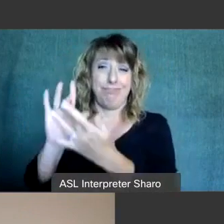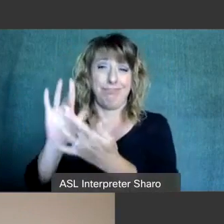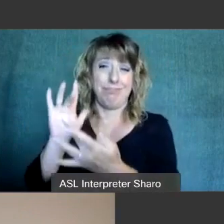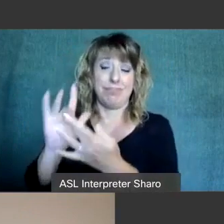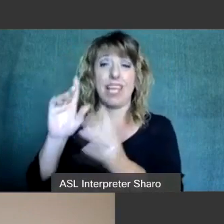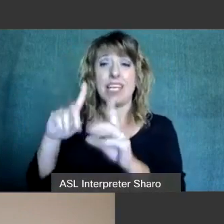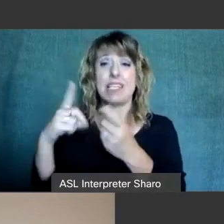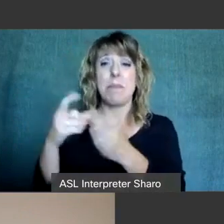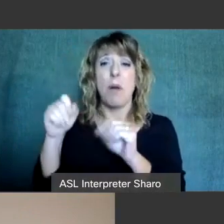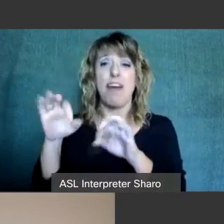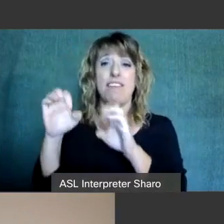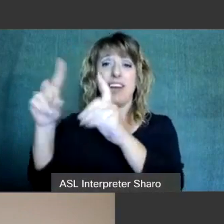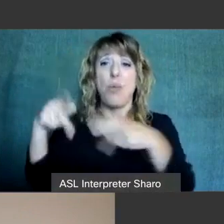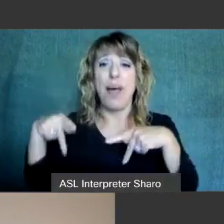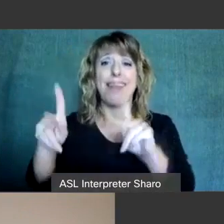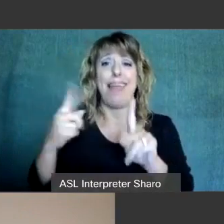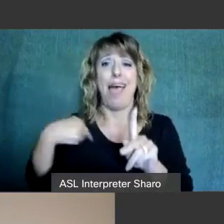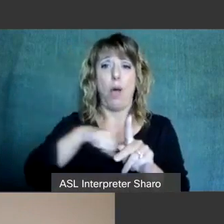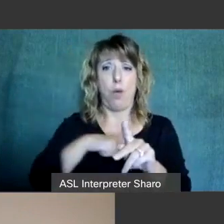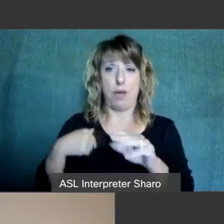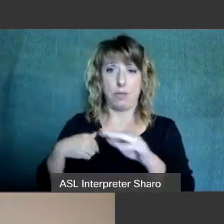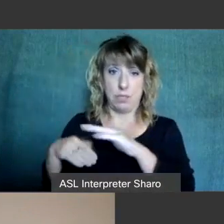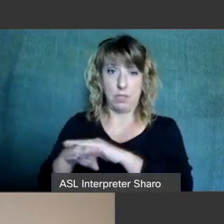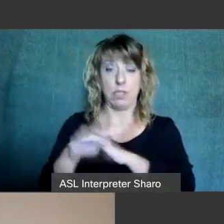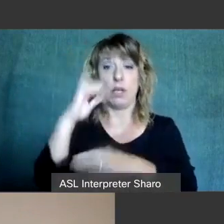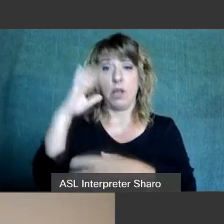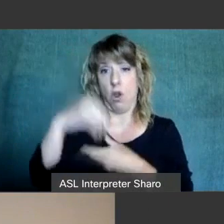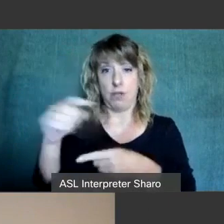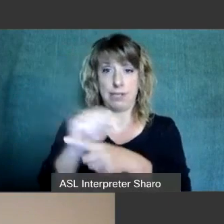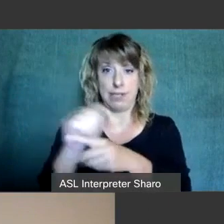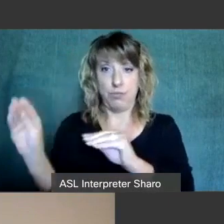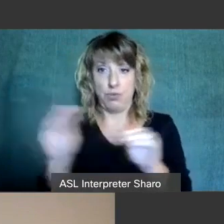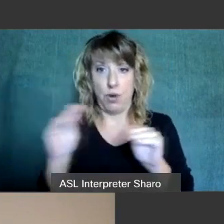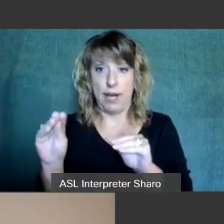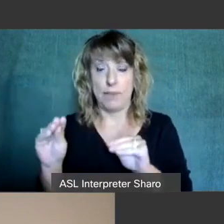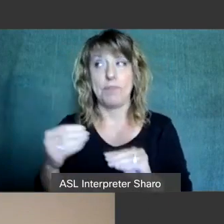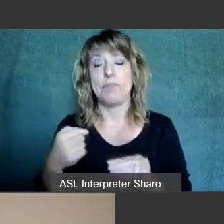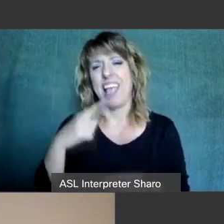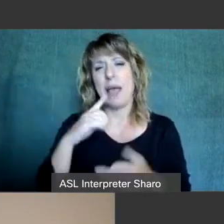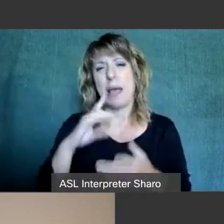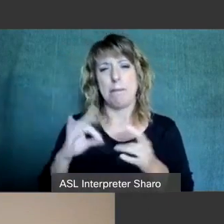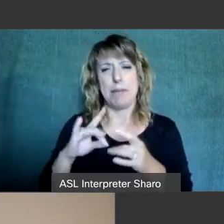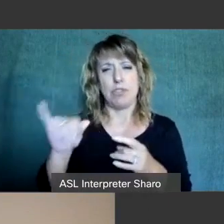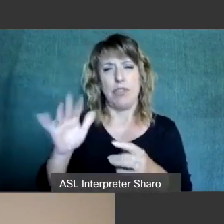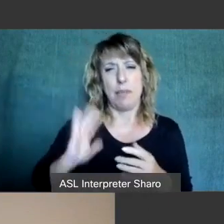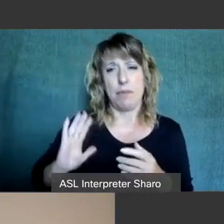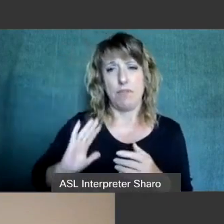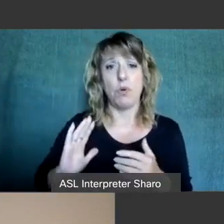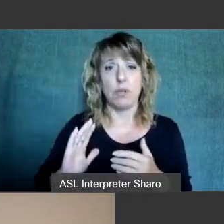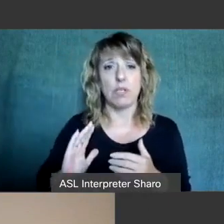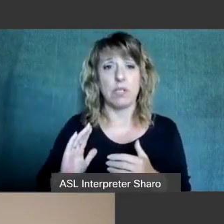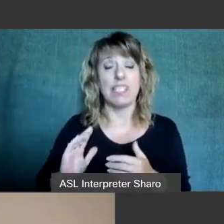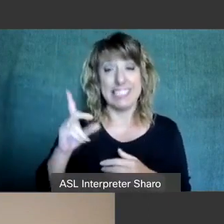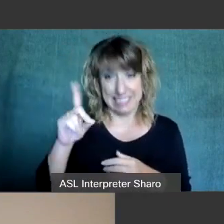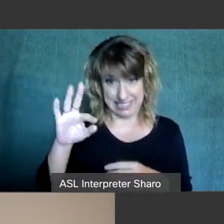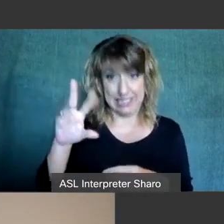to allow us to come in and provide autism training uh as i mentioned before we we have done so at the